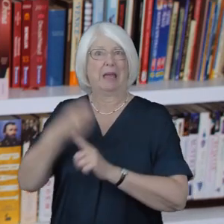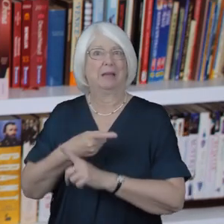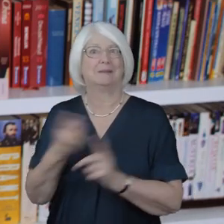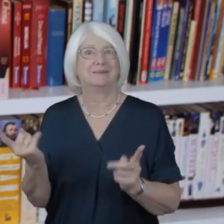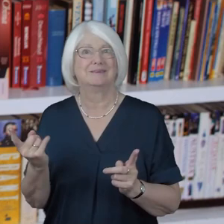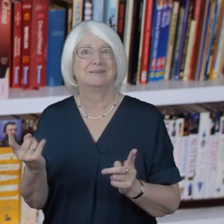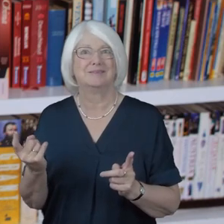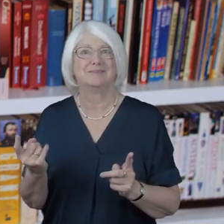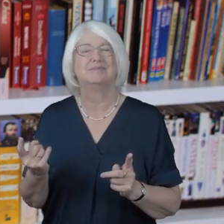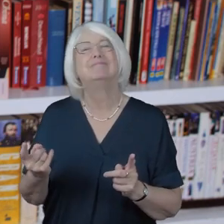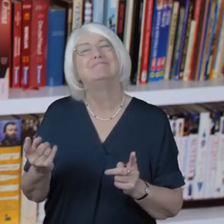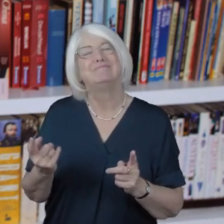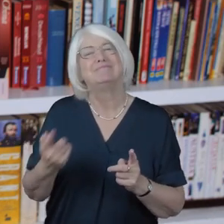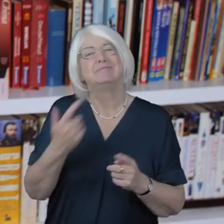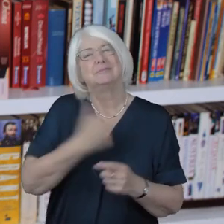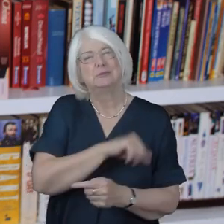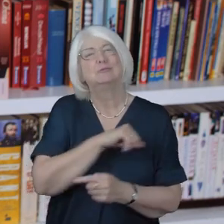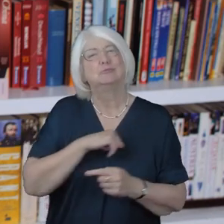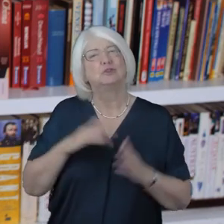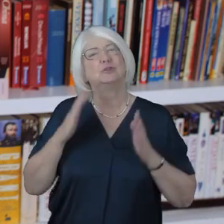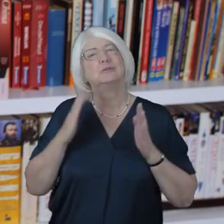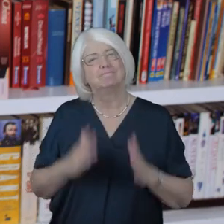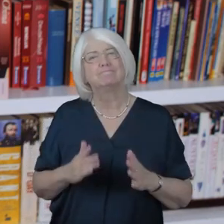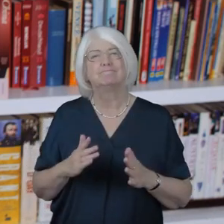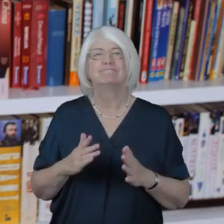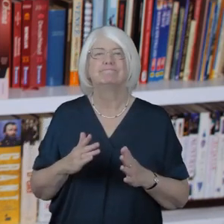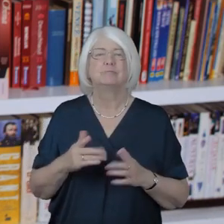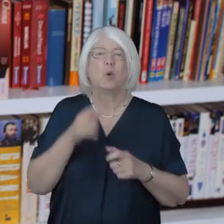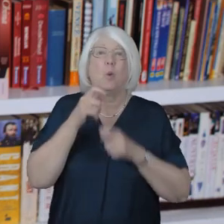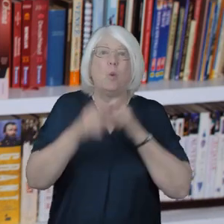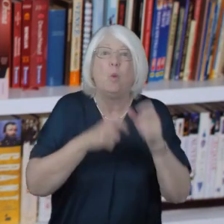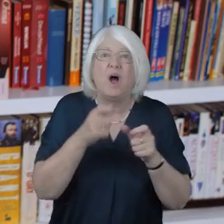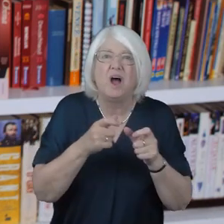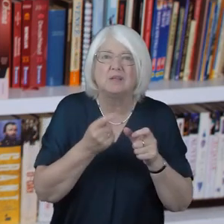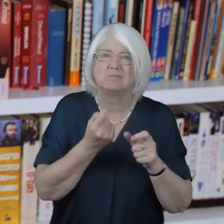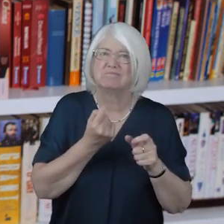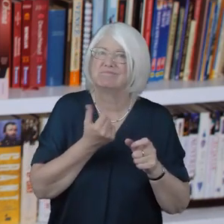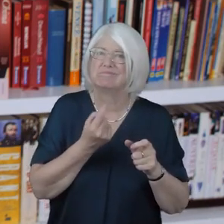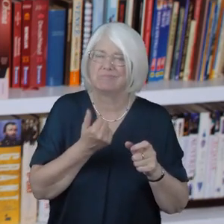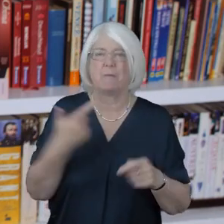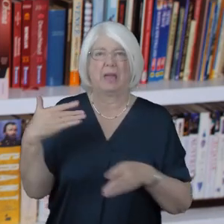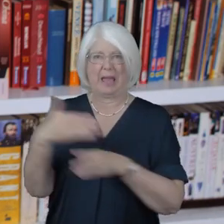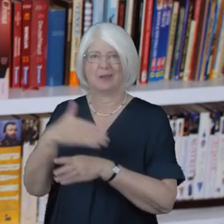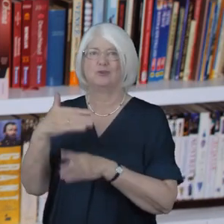sparing and follow rather than precede our actions